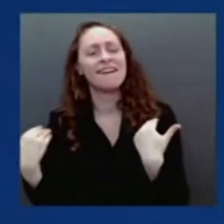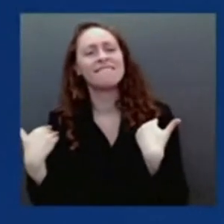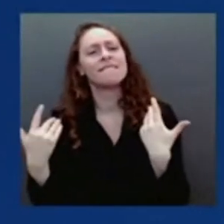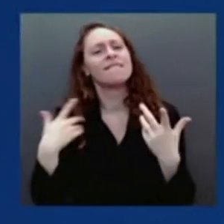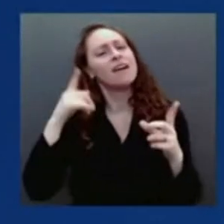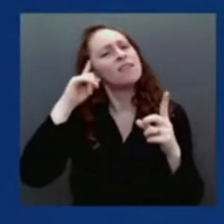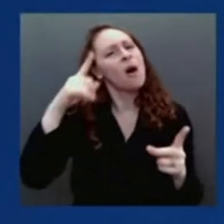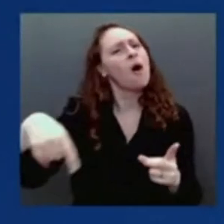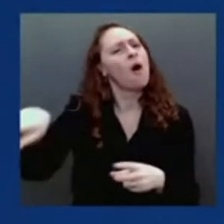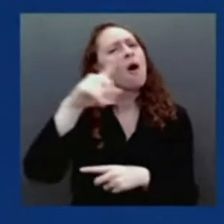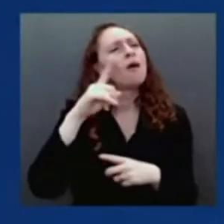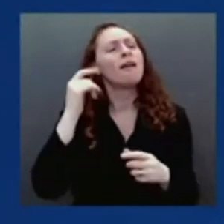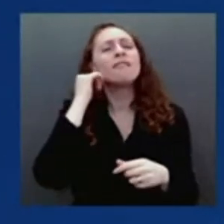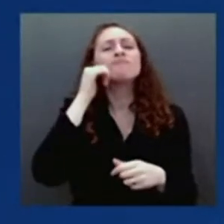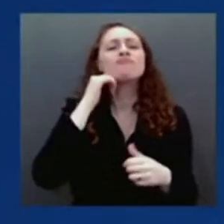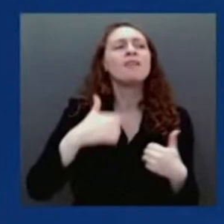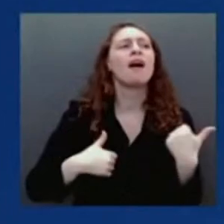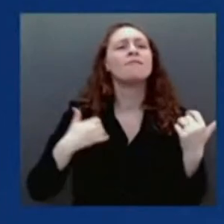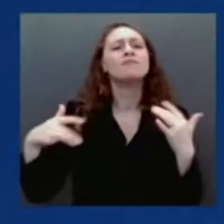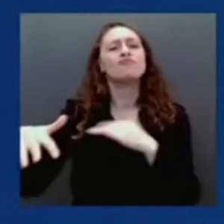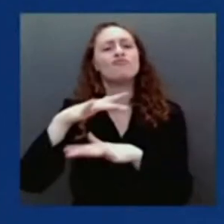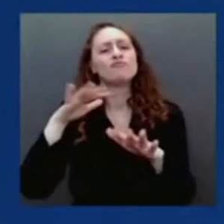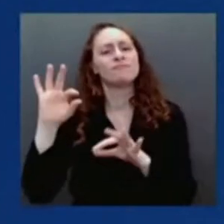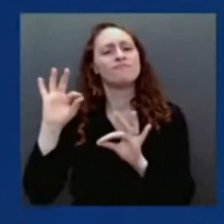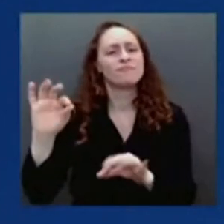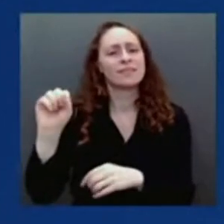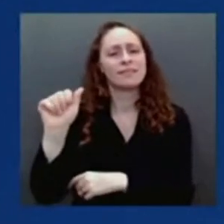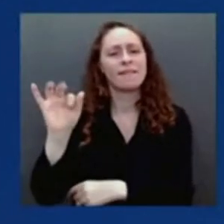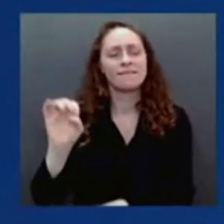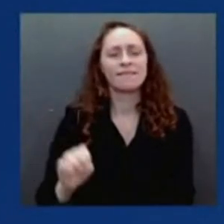All right, let's go to Alex Tinn at CBS.